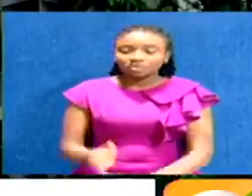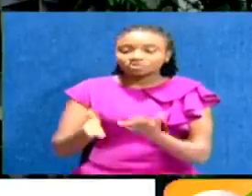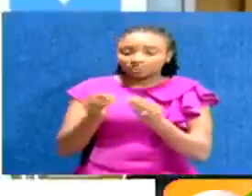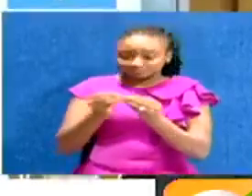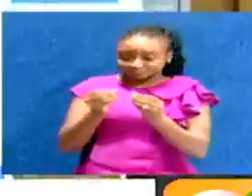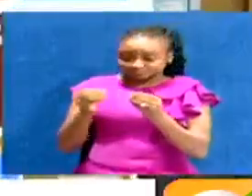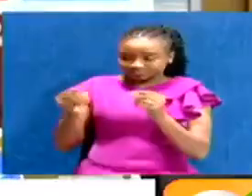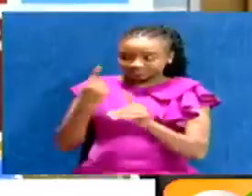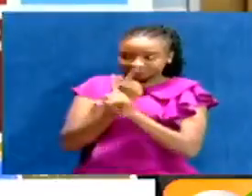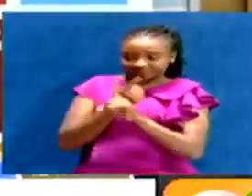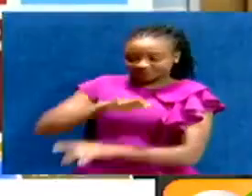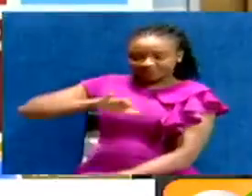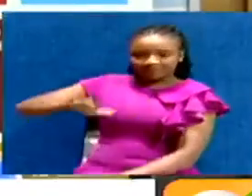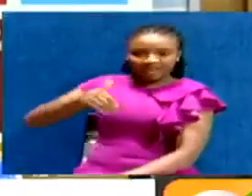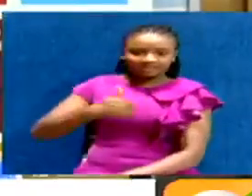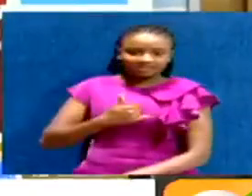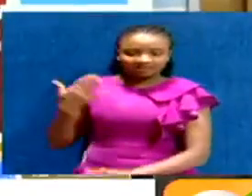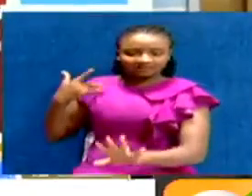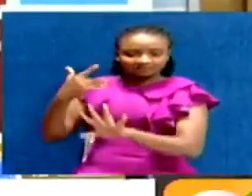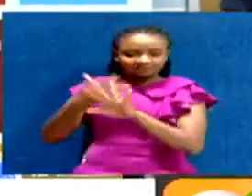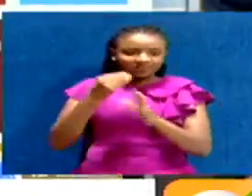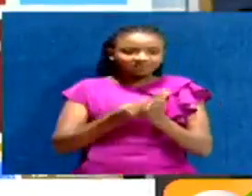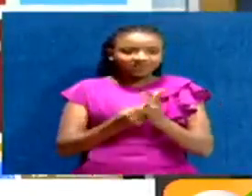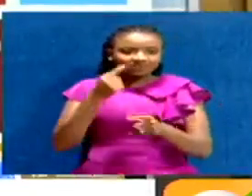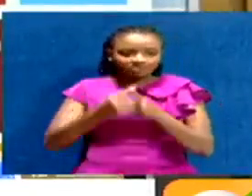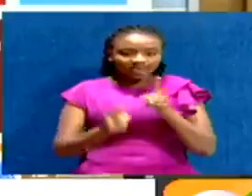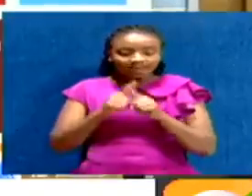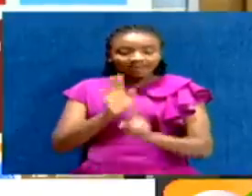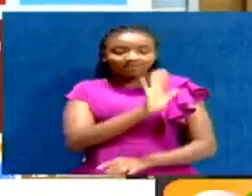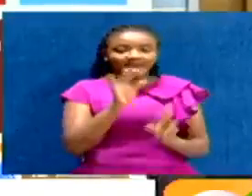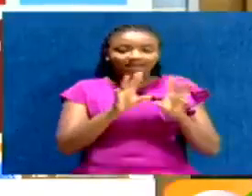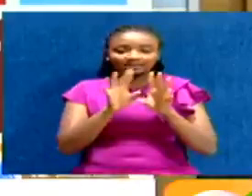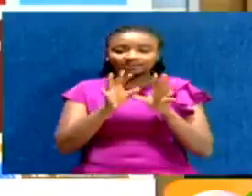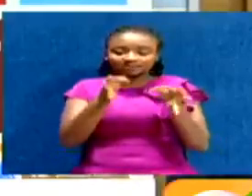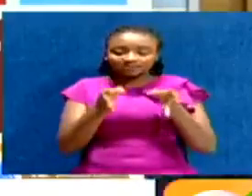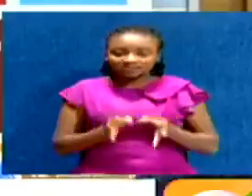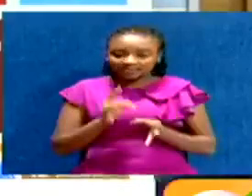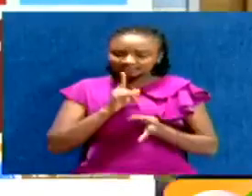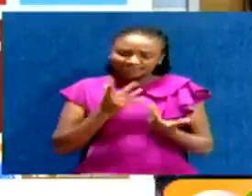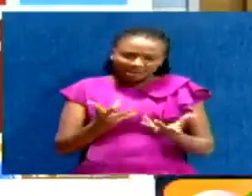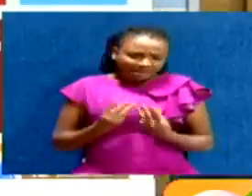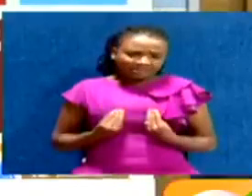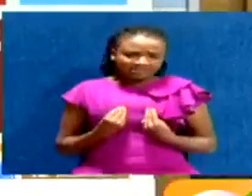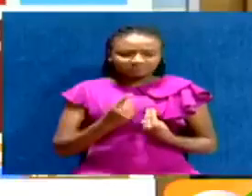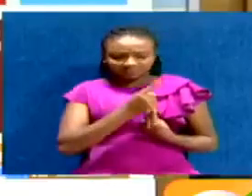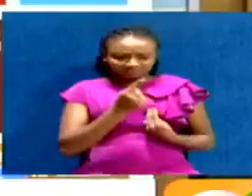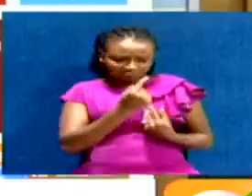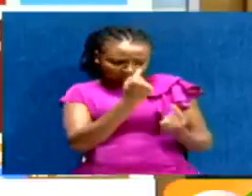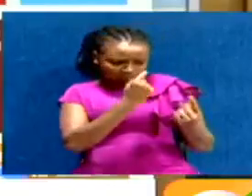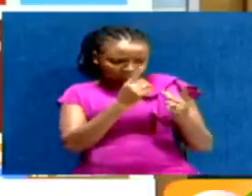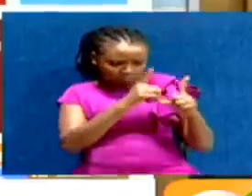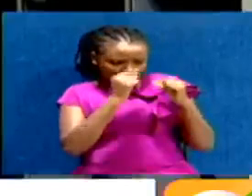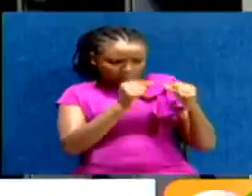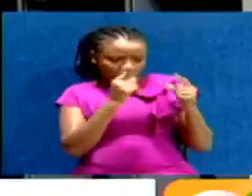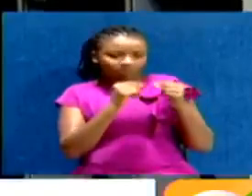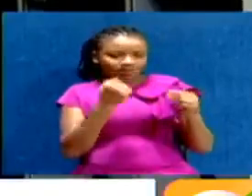NGCDF arrears for the last financial year. The Treasury is said to have given in to some of the demands by the MPs